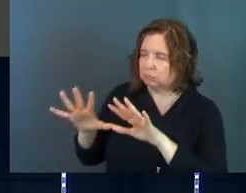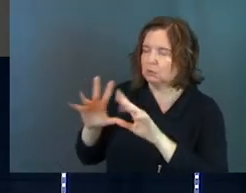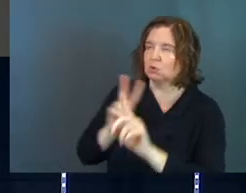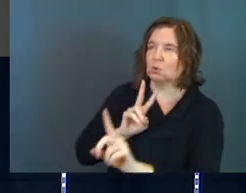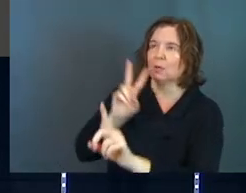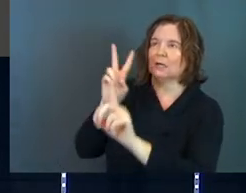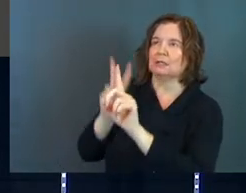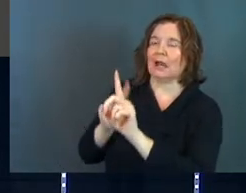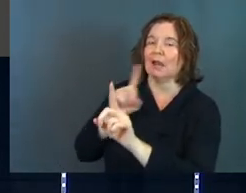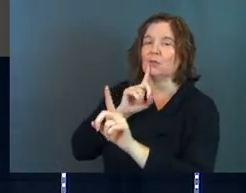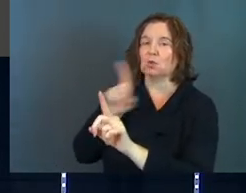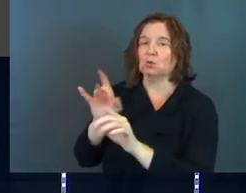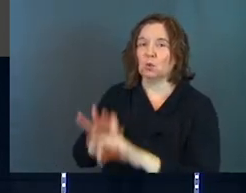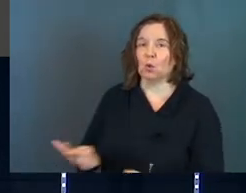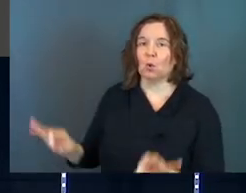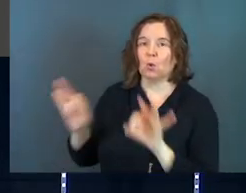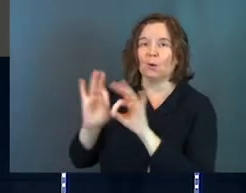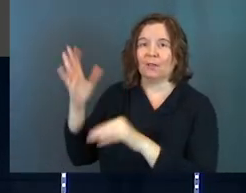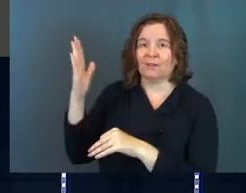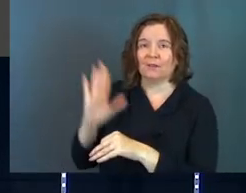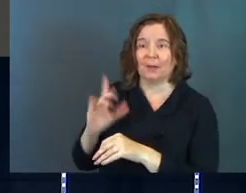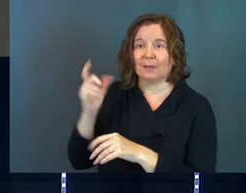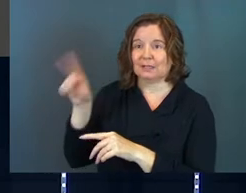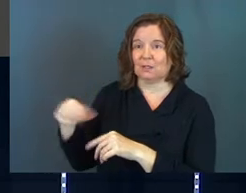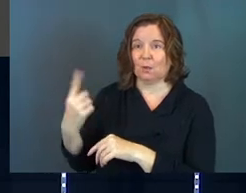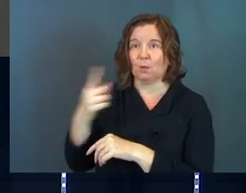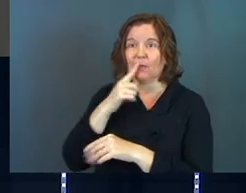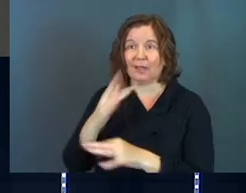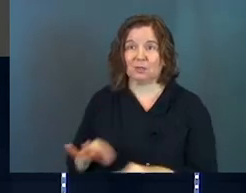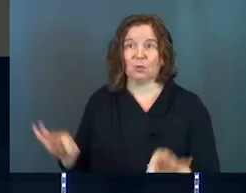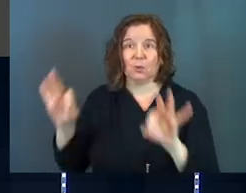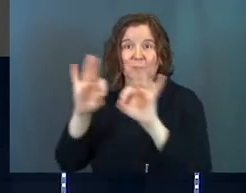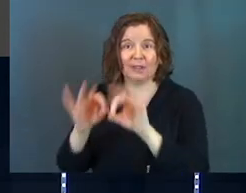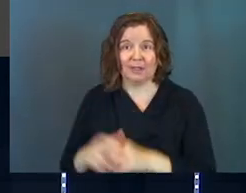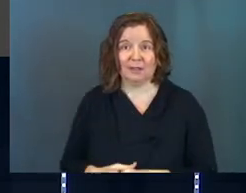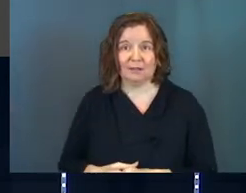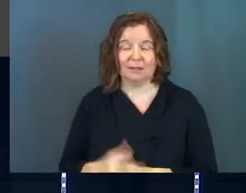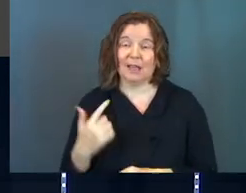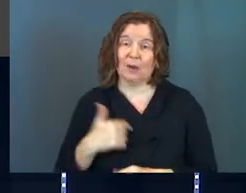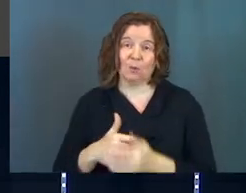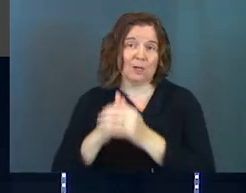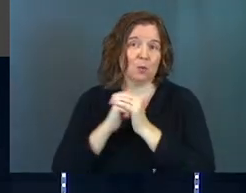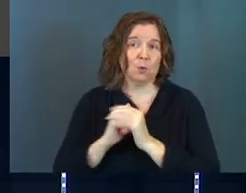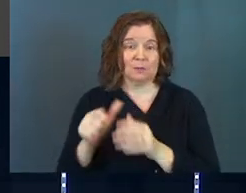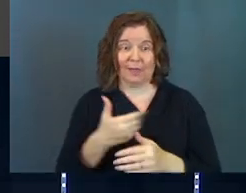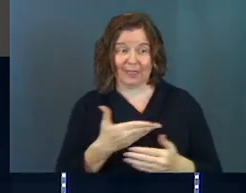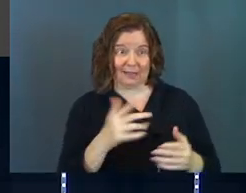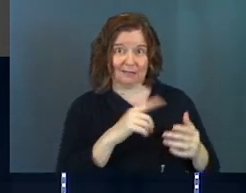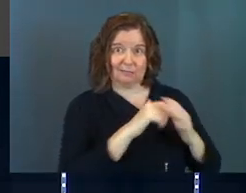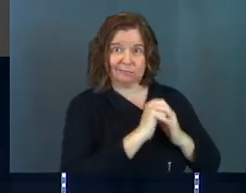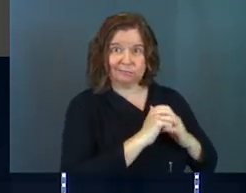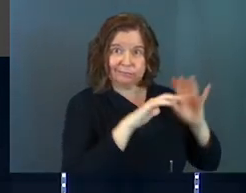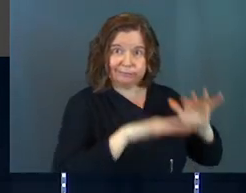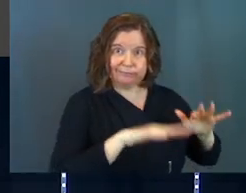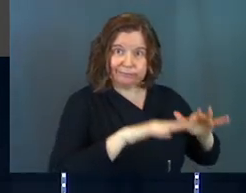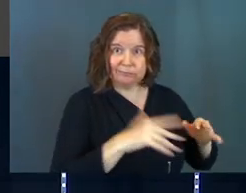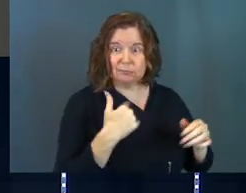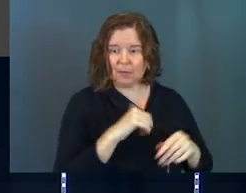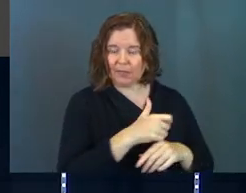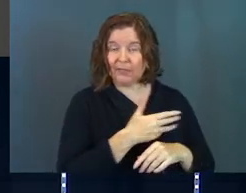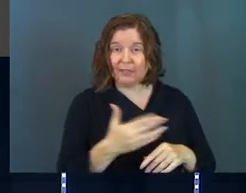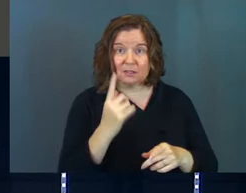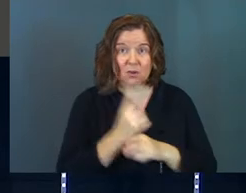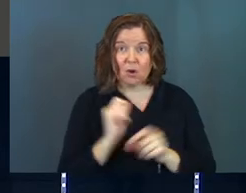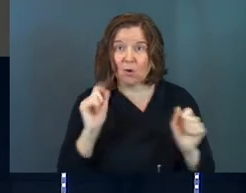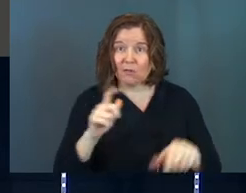worth of God. Because he's the only one that's worthy. And man, we worship other things, do we not? We worship